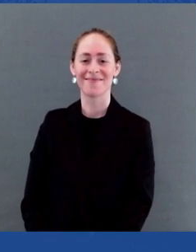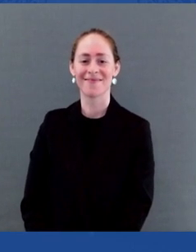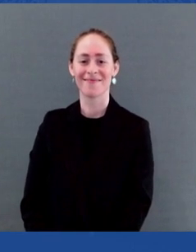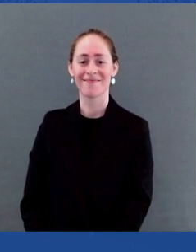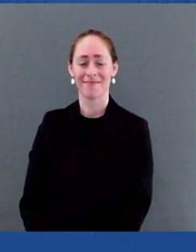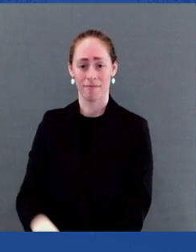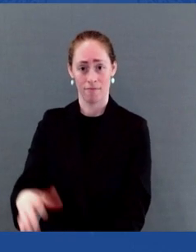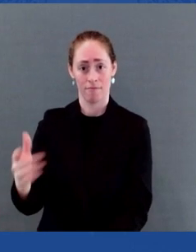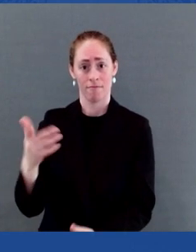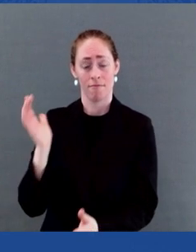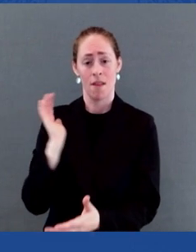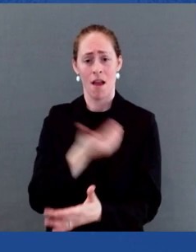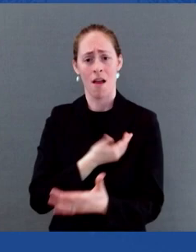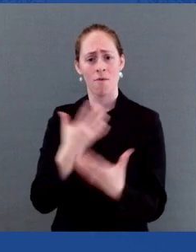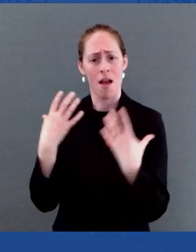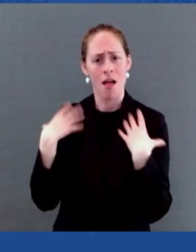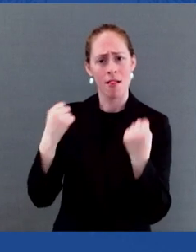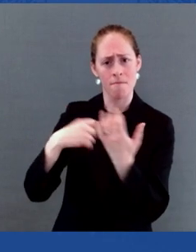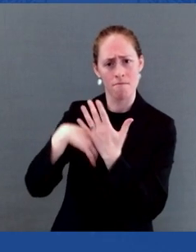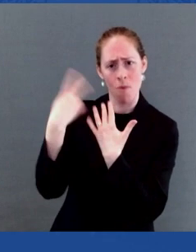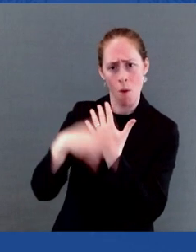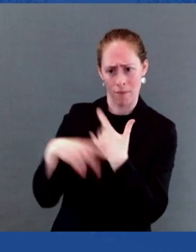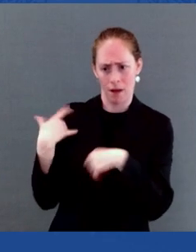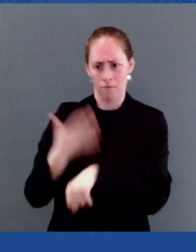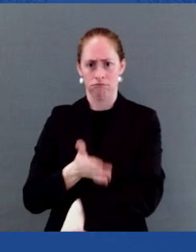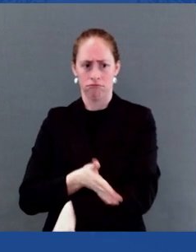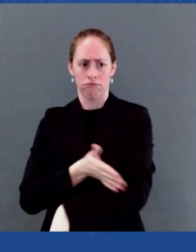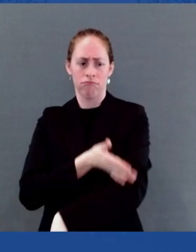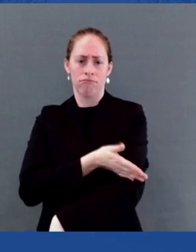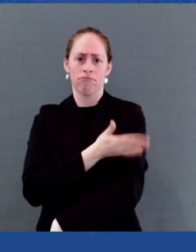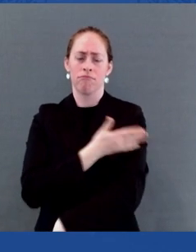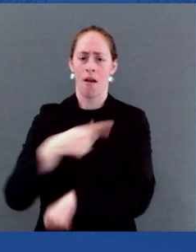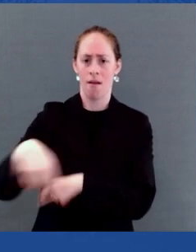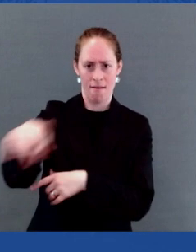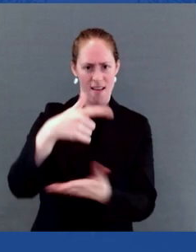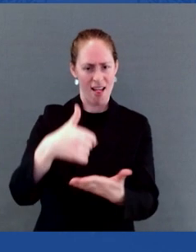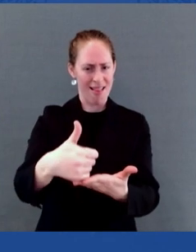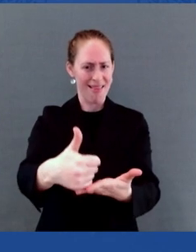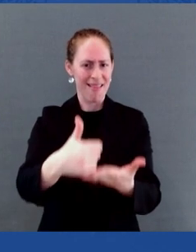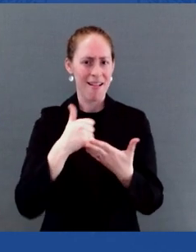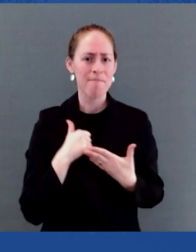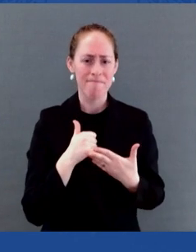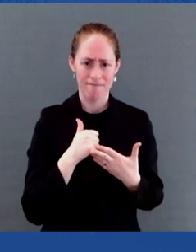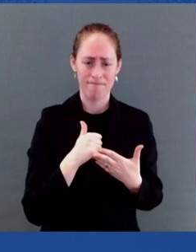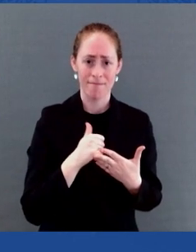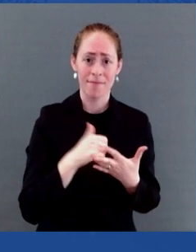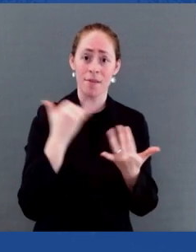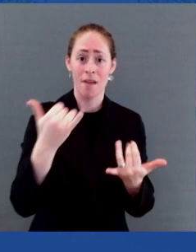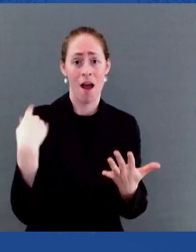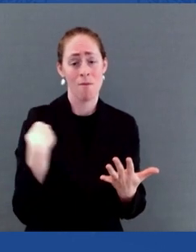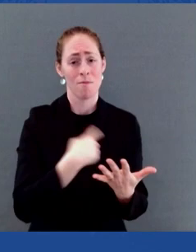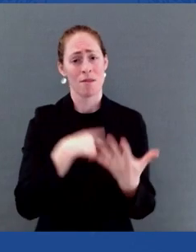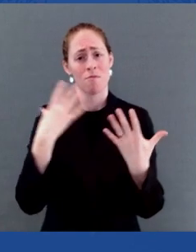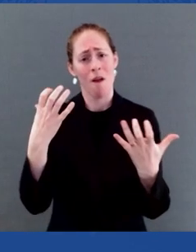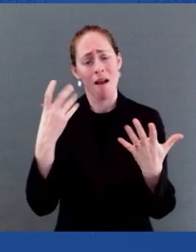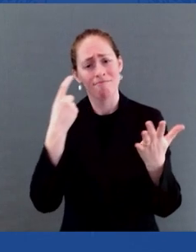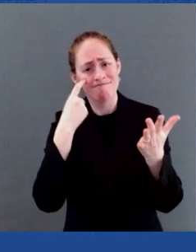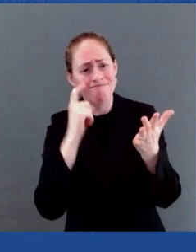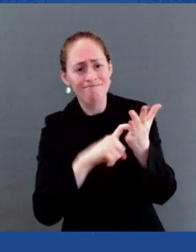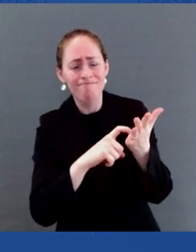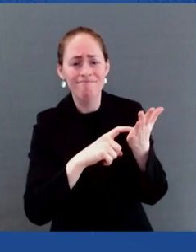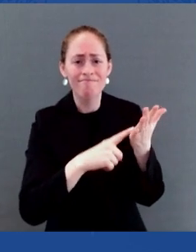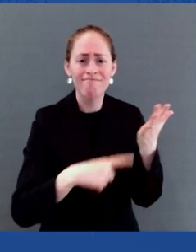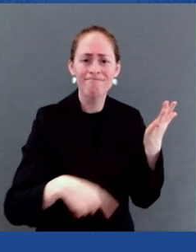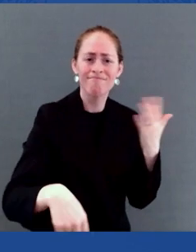to recognize the generation of activists, the game changers, the people who made things happen, who have made their